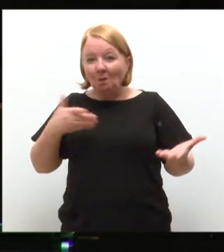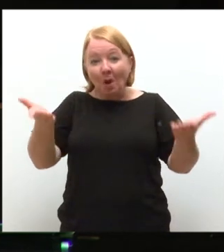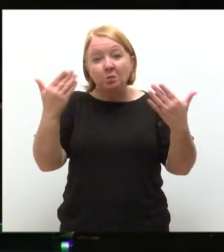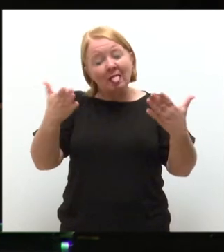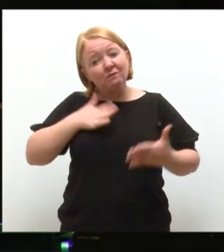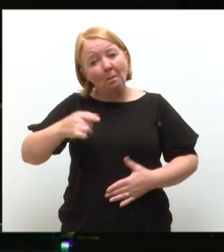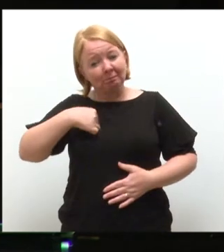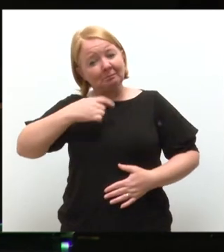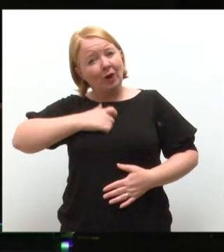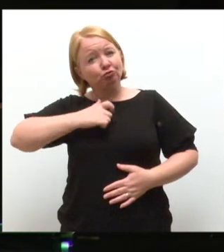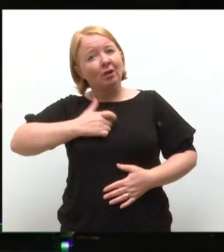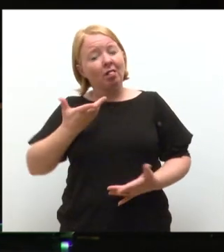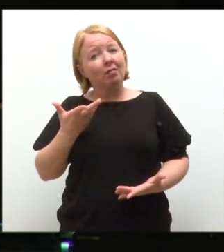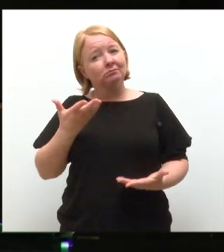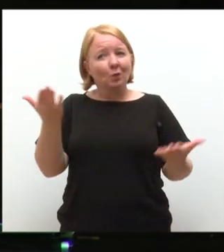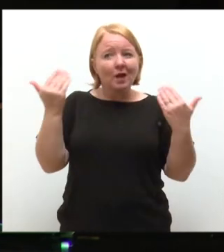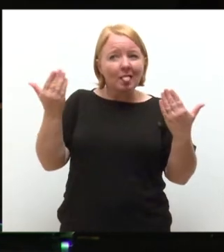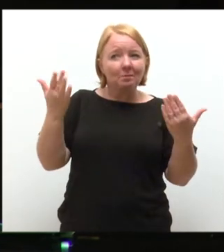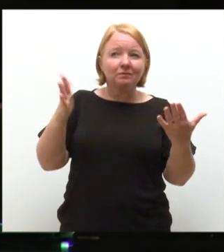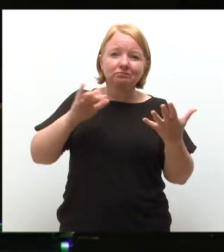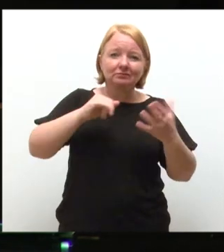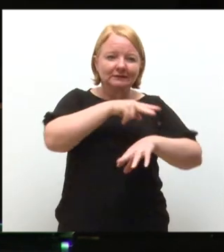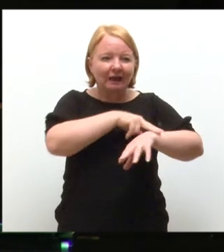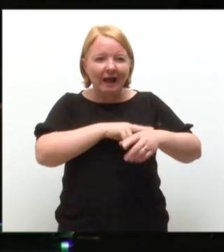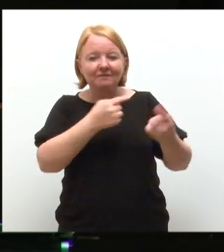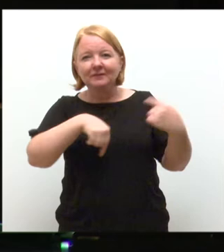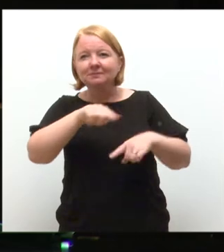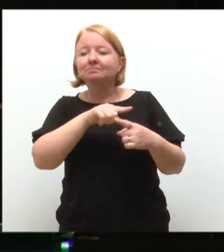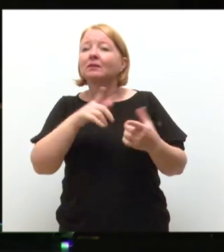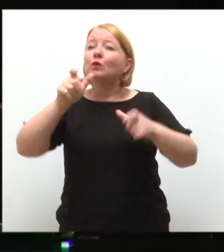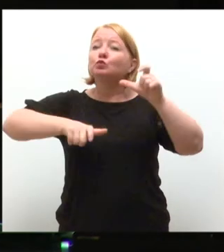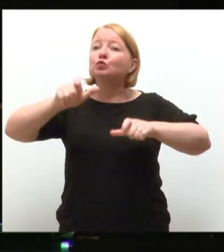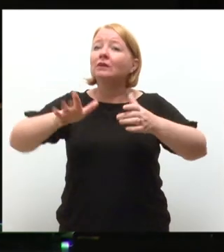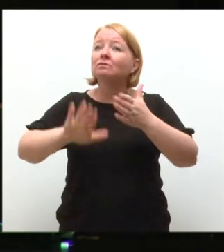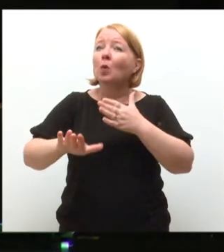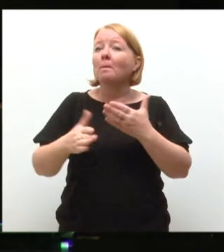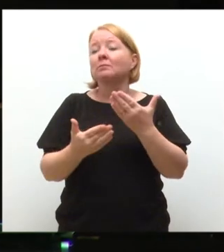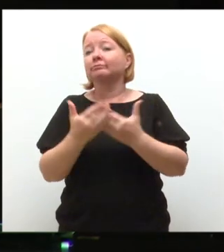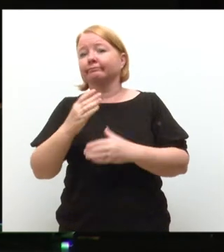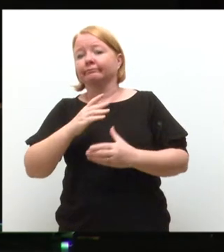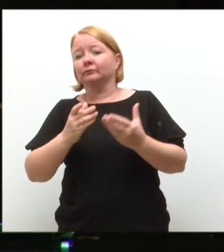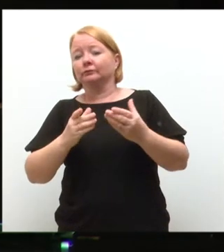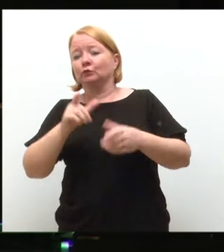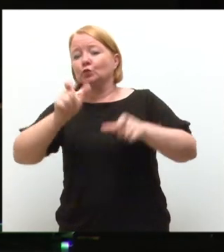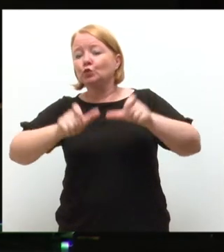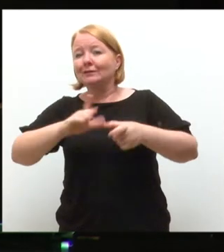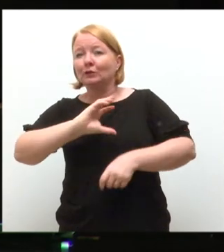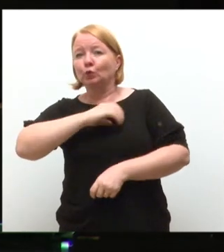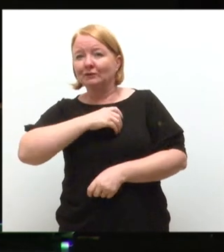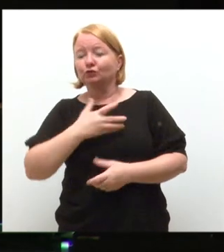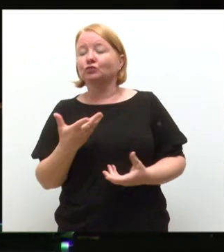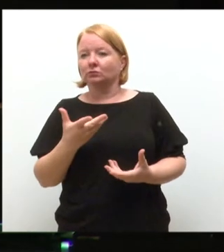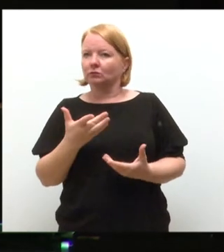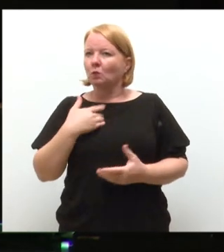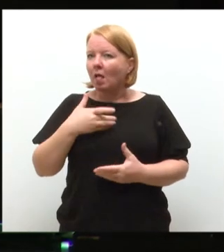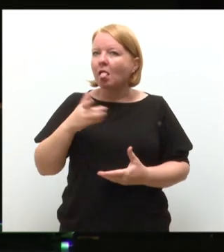personally, from the staff of the university, from the students who are already here, and from our Students Association. You're going to hear from many people